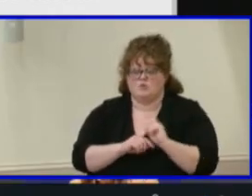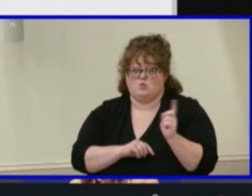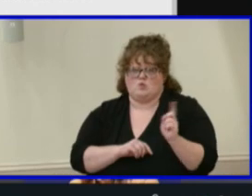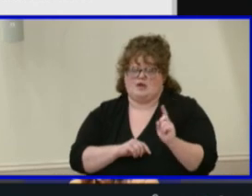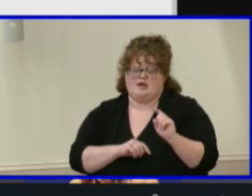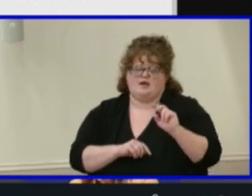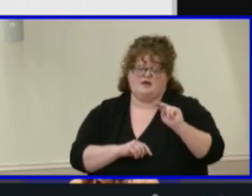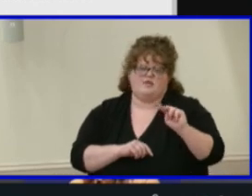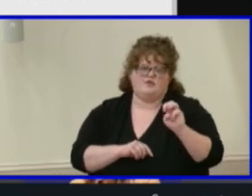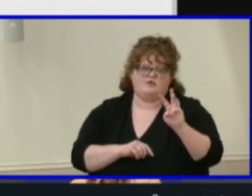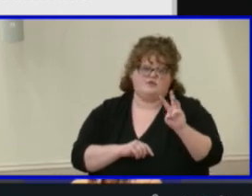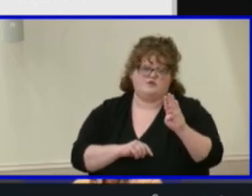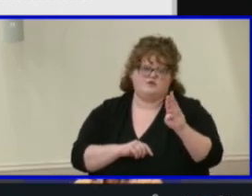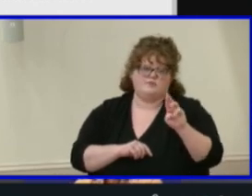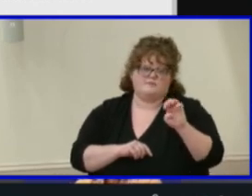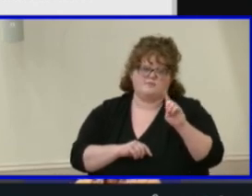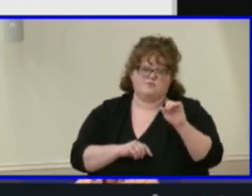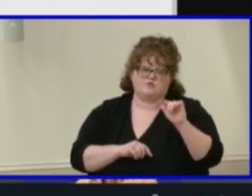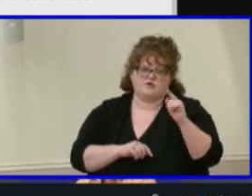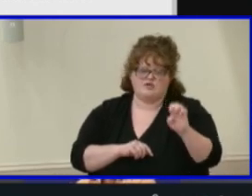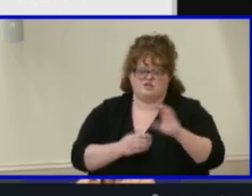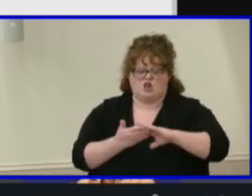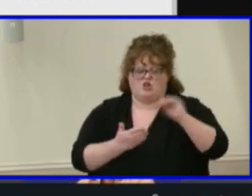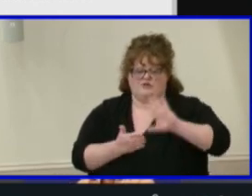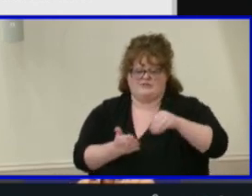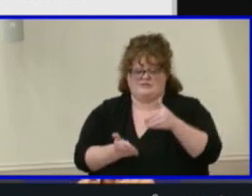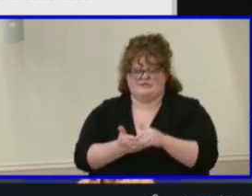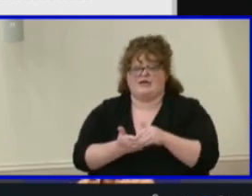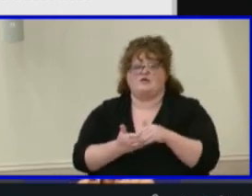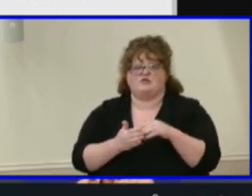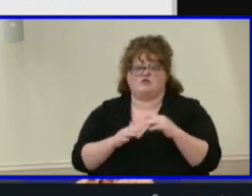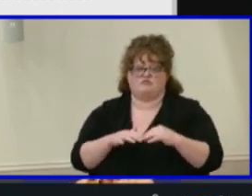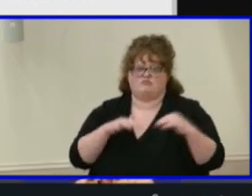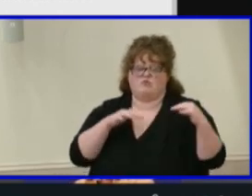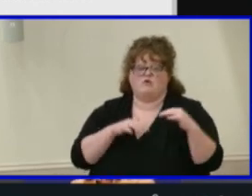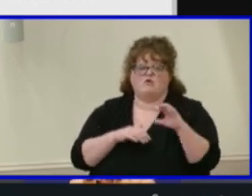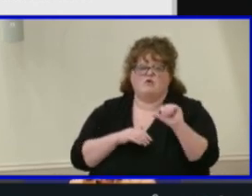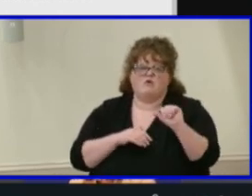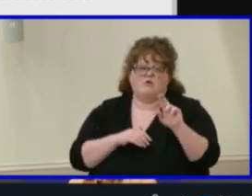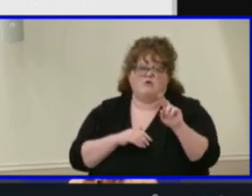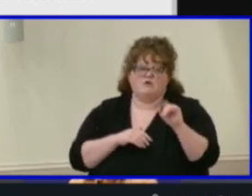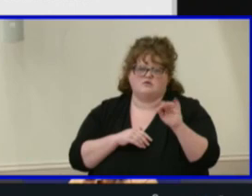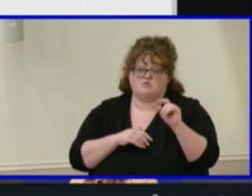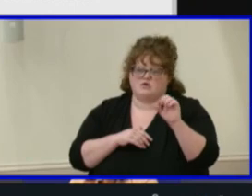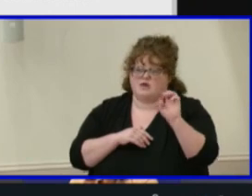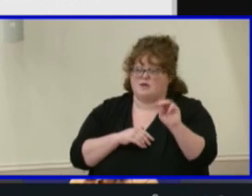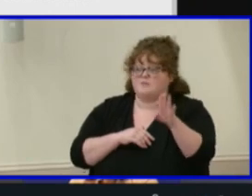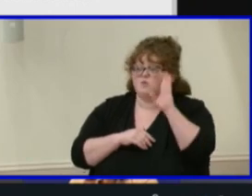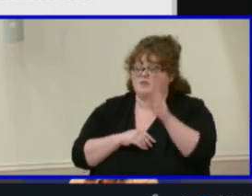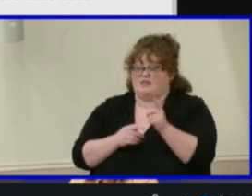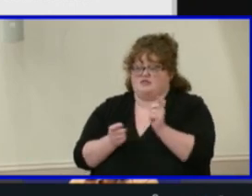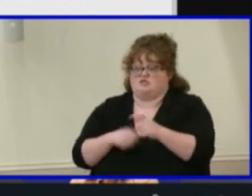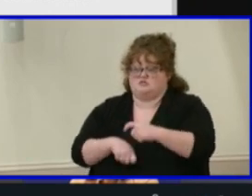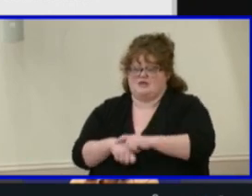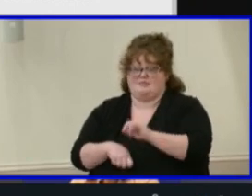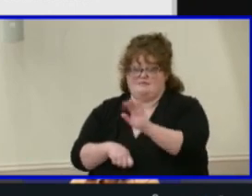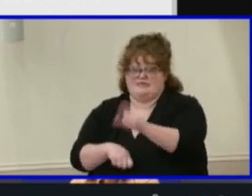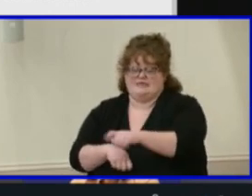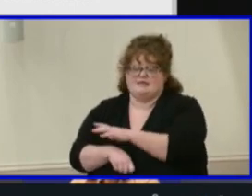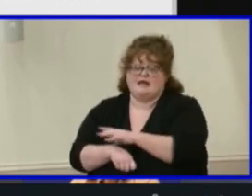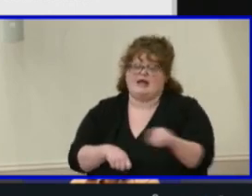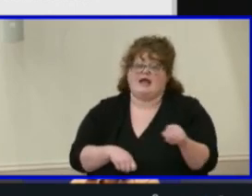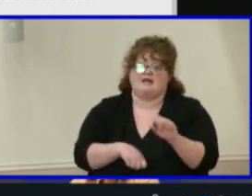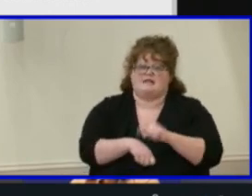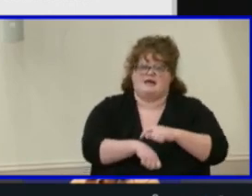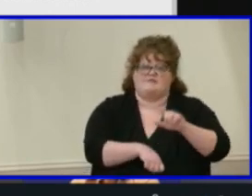Center auditorium. The meeting time may be adjusted if needed. We'll also hold a 5.30 p.m. public